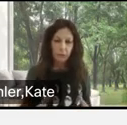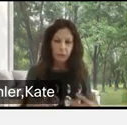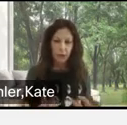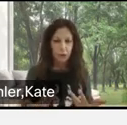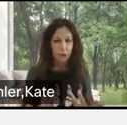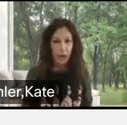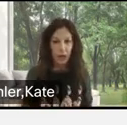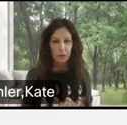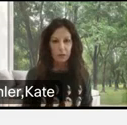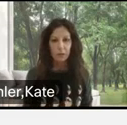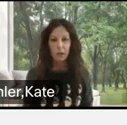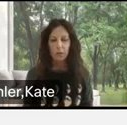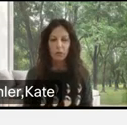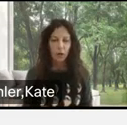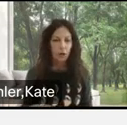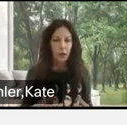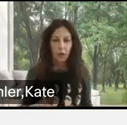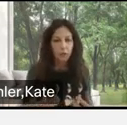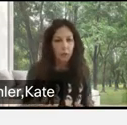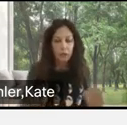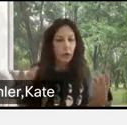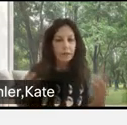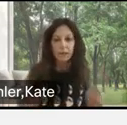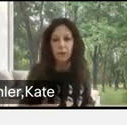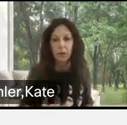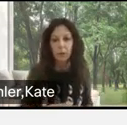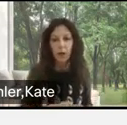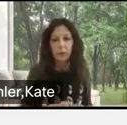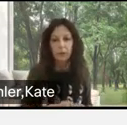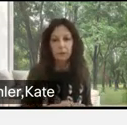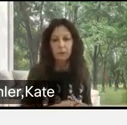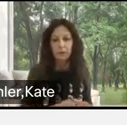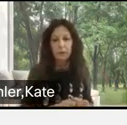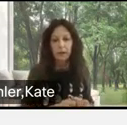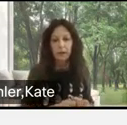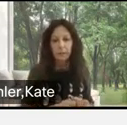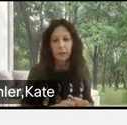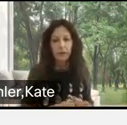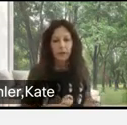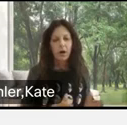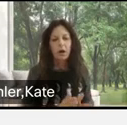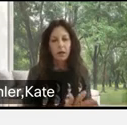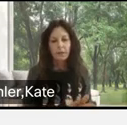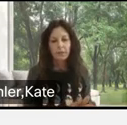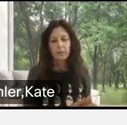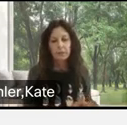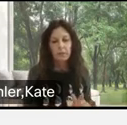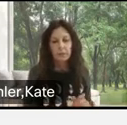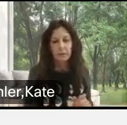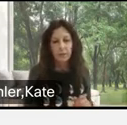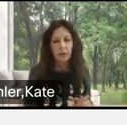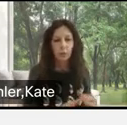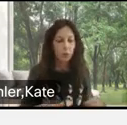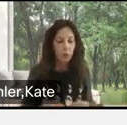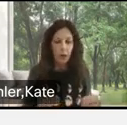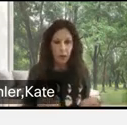comfortable in large crowds, uh, over, noise can be overwhelming. Um, there, there are all kinds of reasons